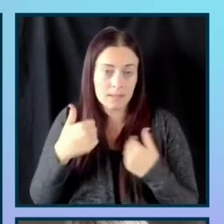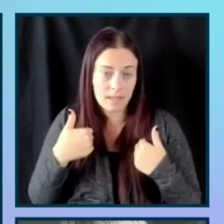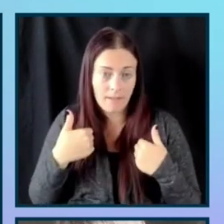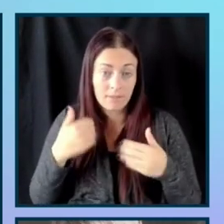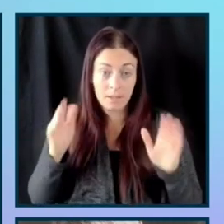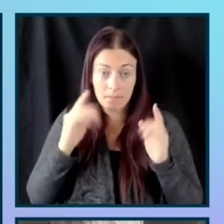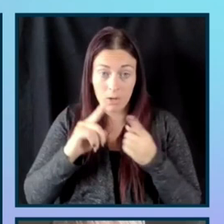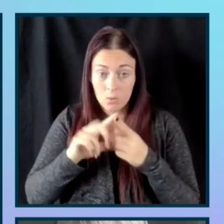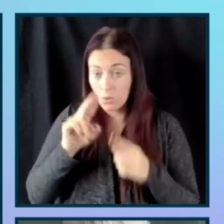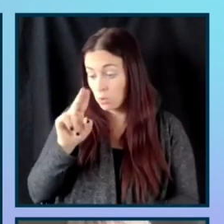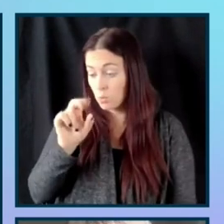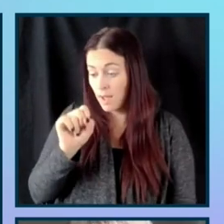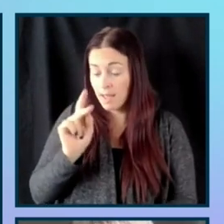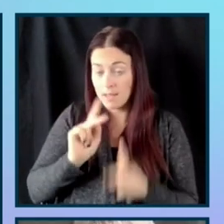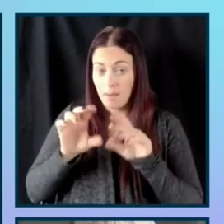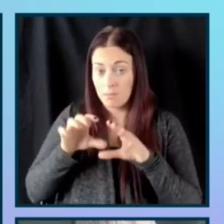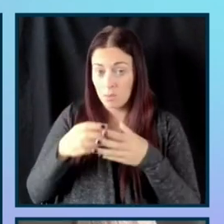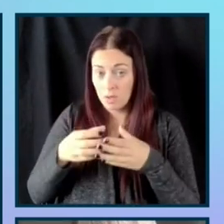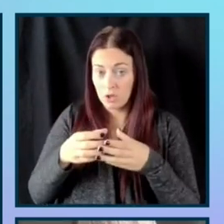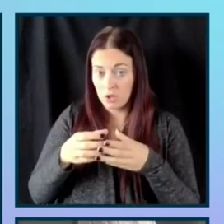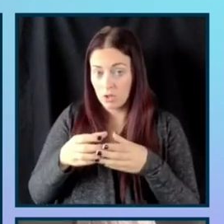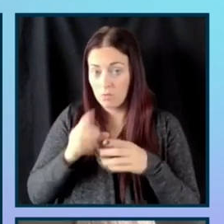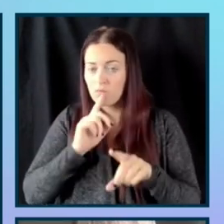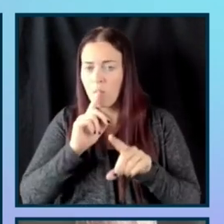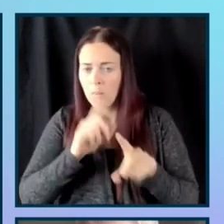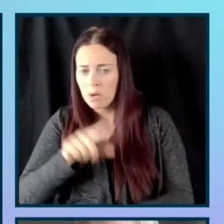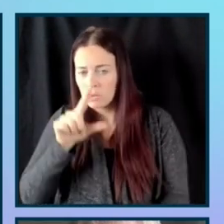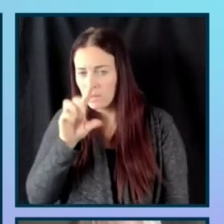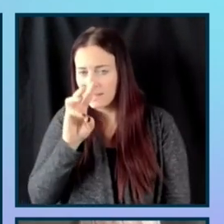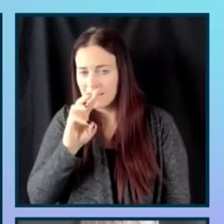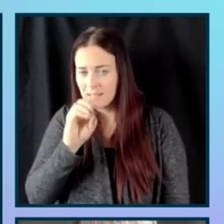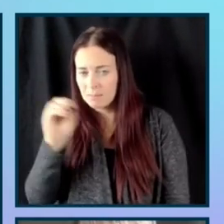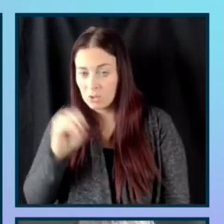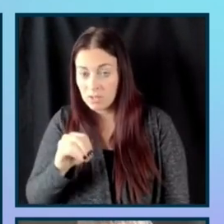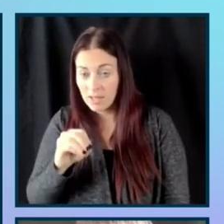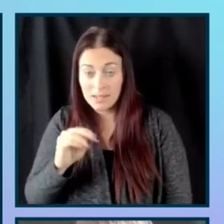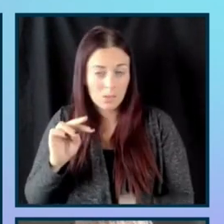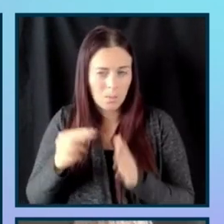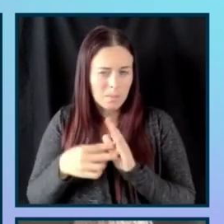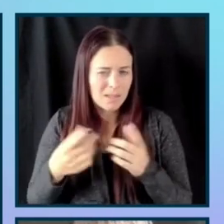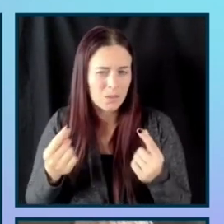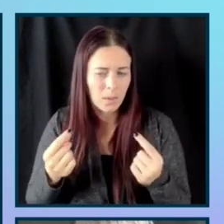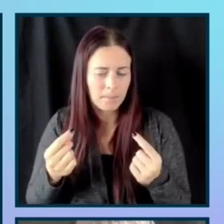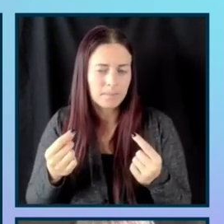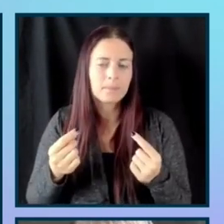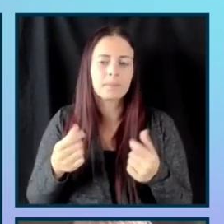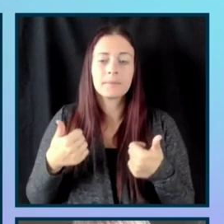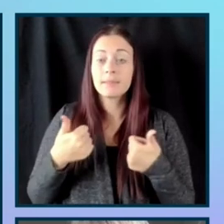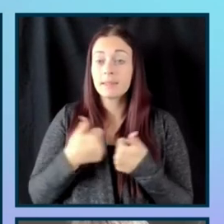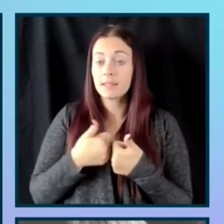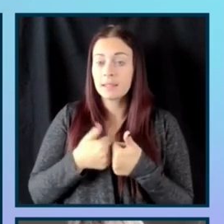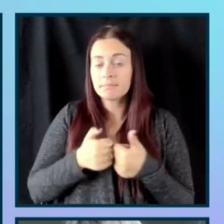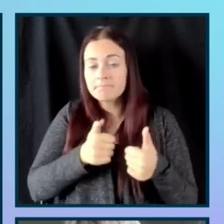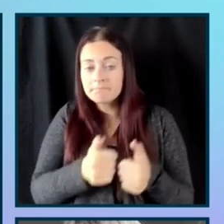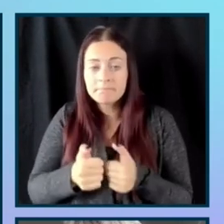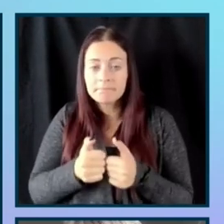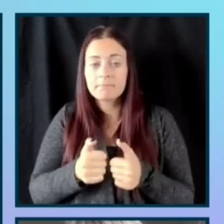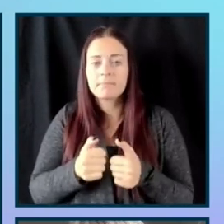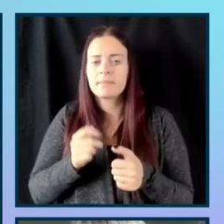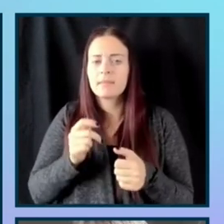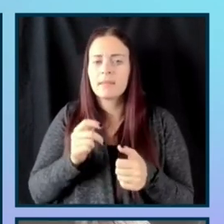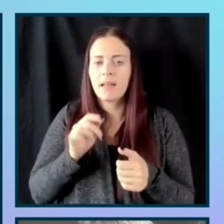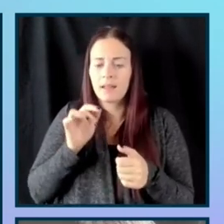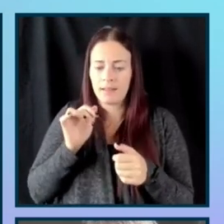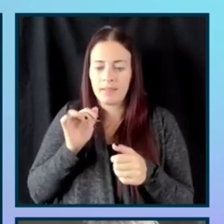So what that means is that, um, gaming, um, is something that is very attractive